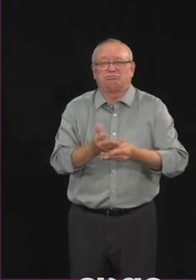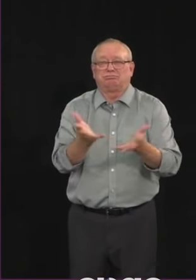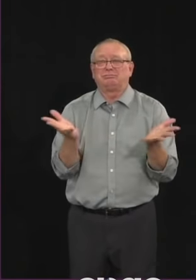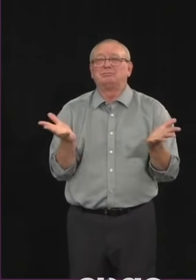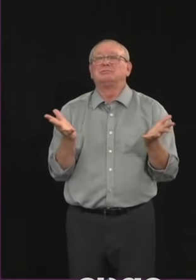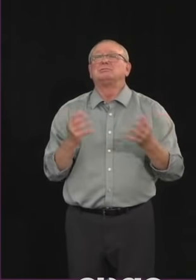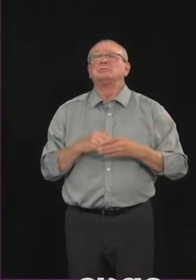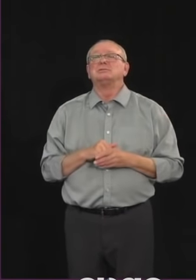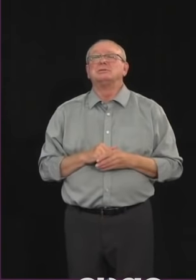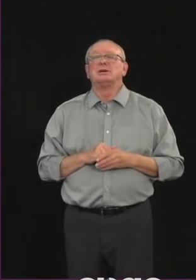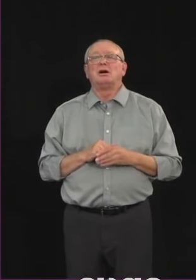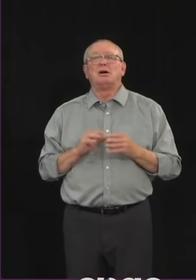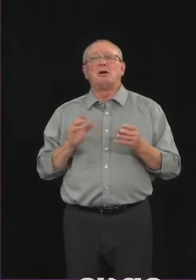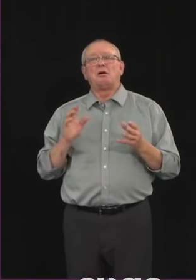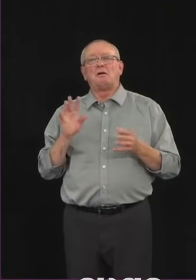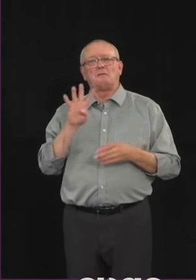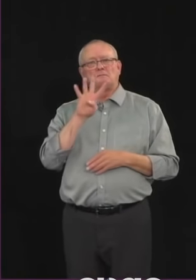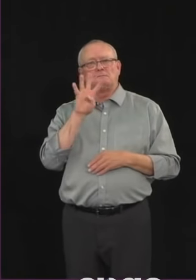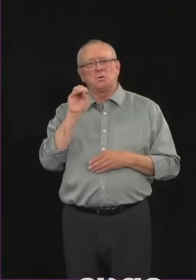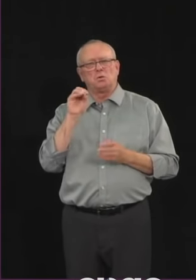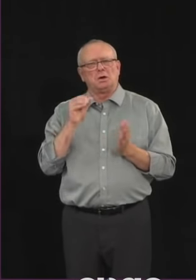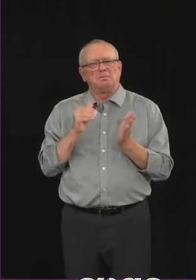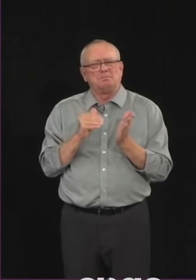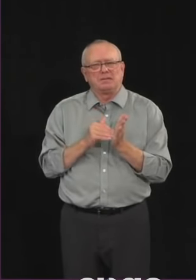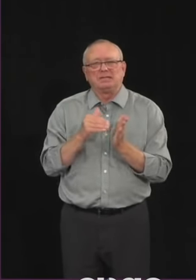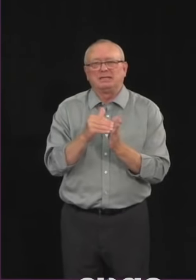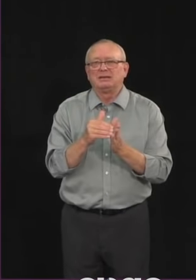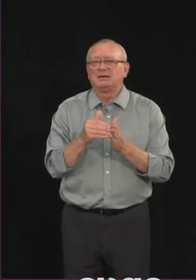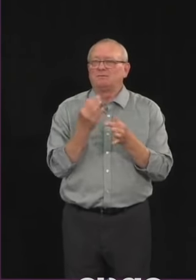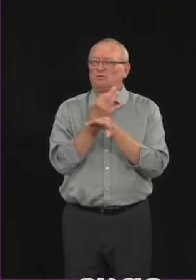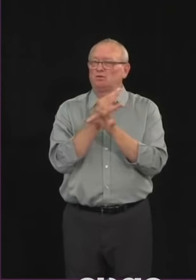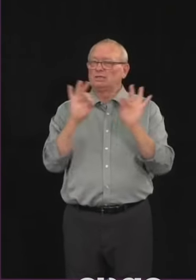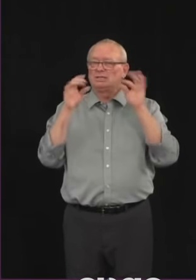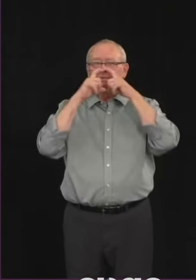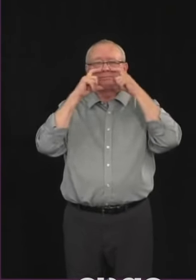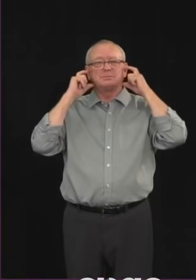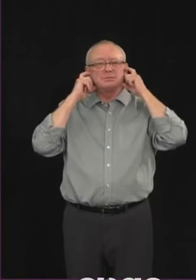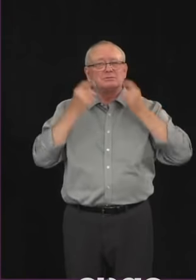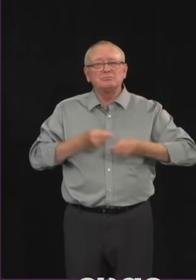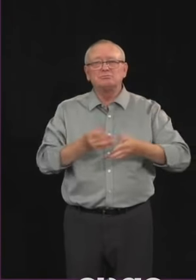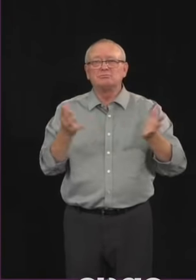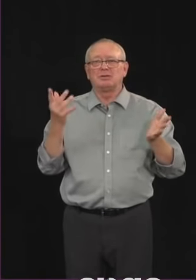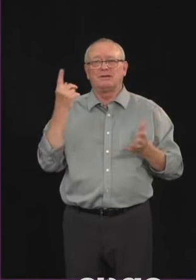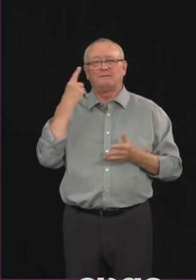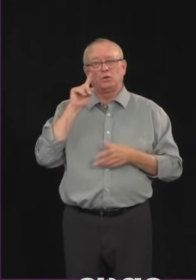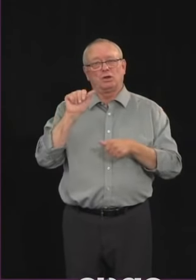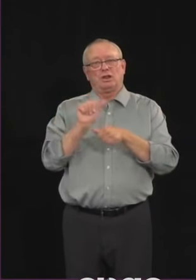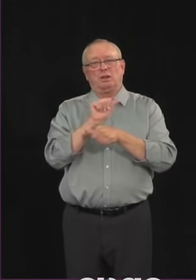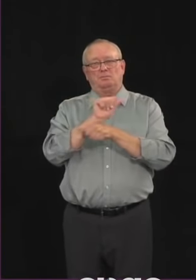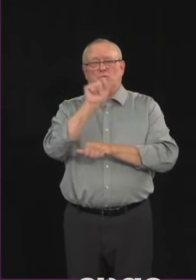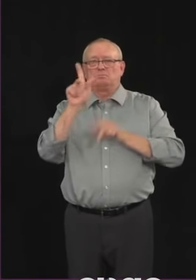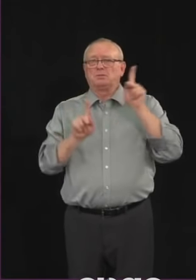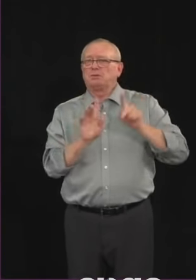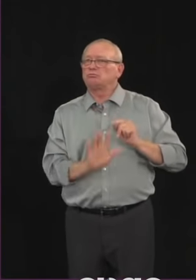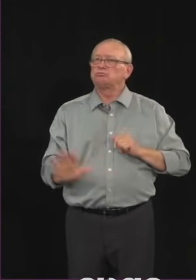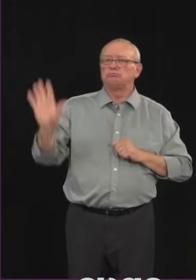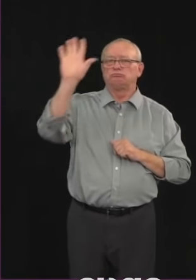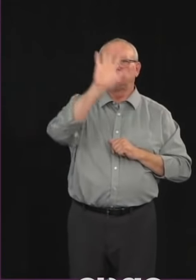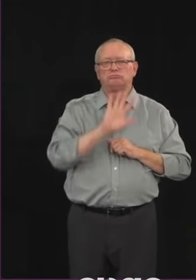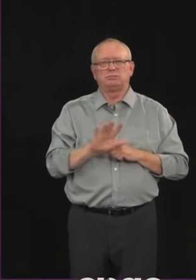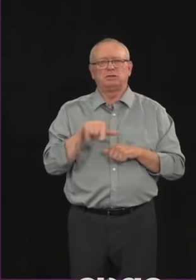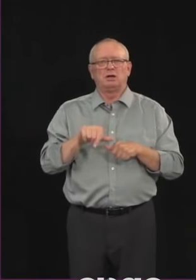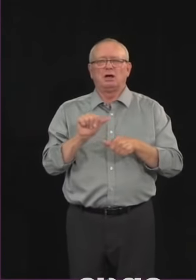Albertans in June, the total is 40 million free masks available. For Albertans, we're proud to be the first and still only